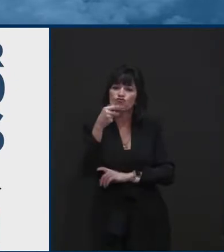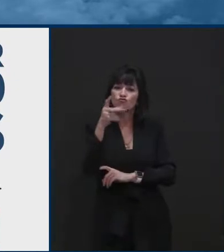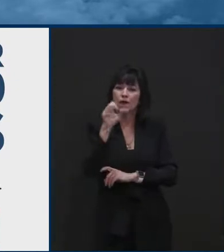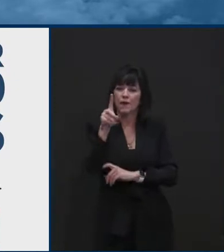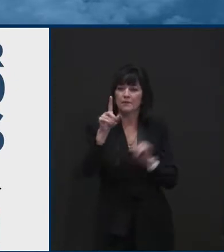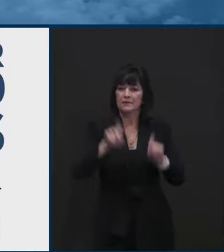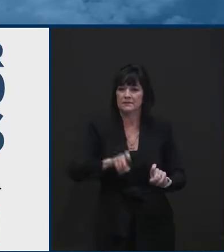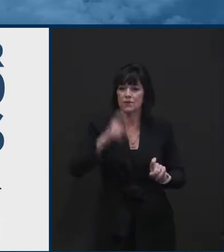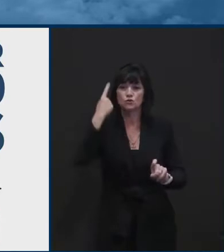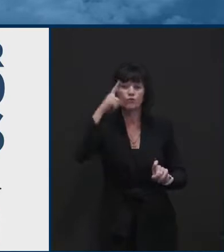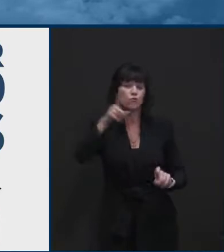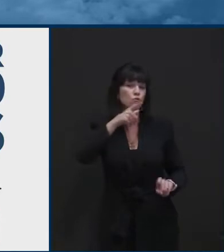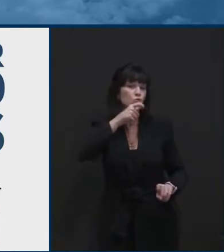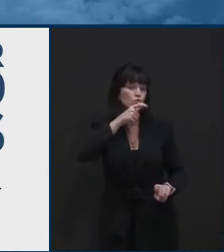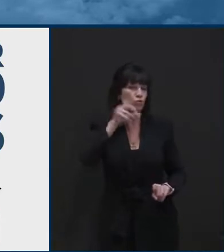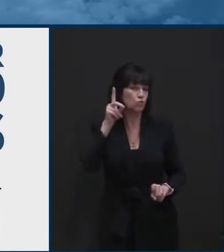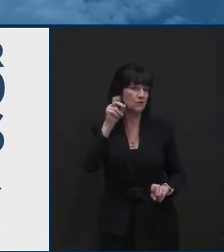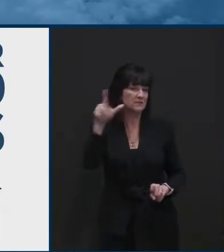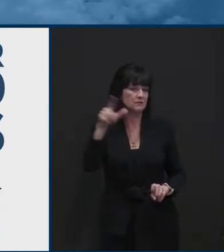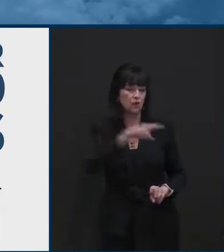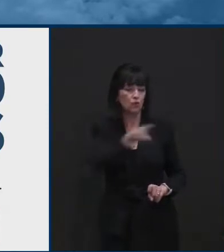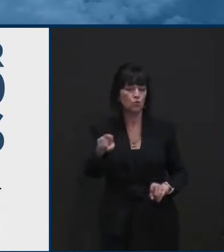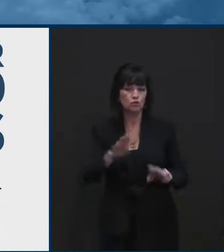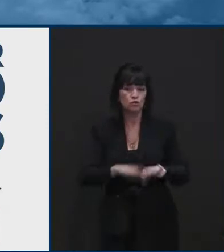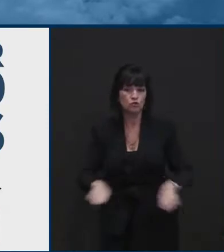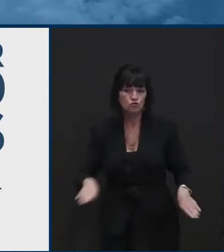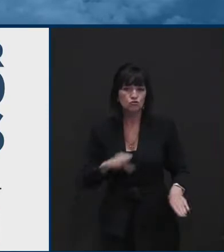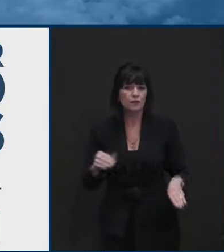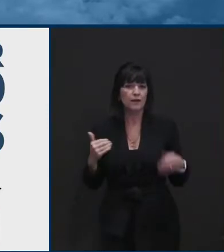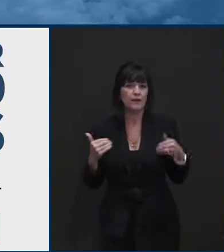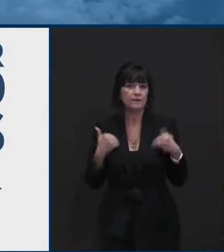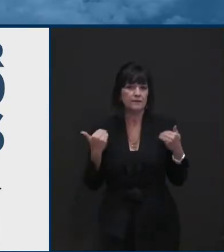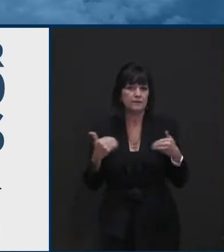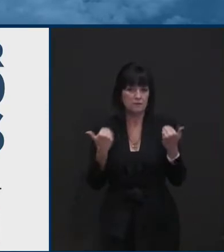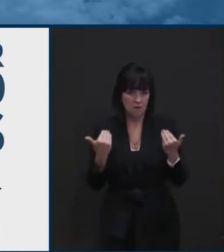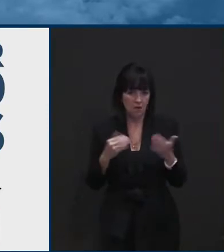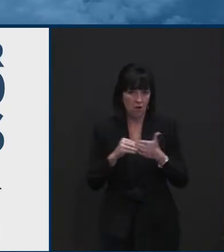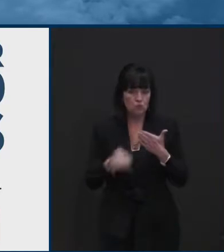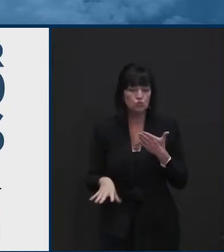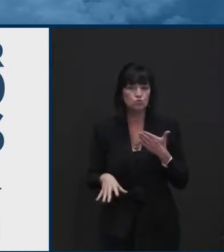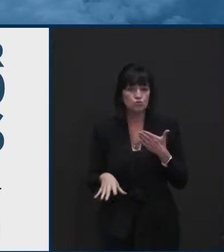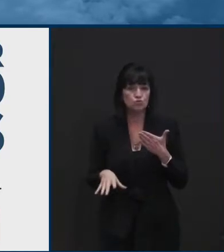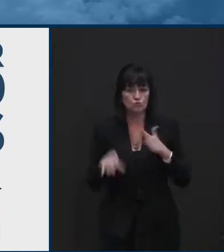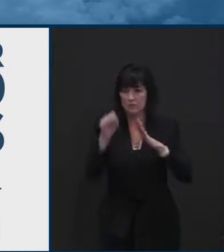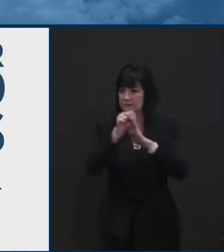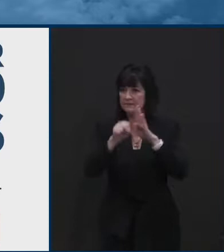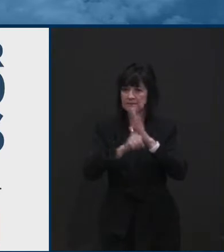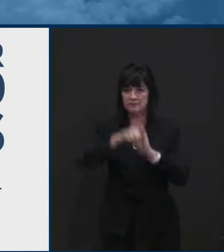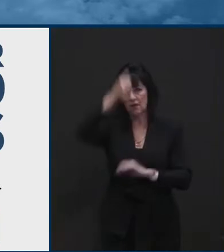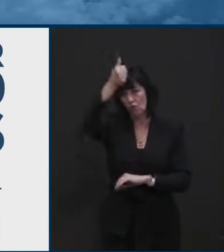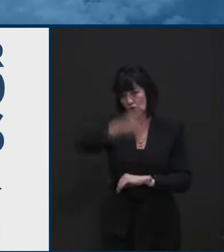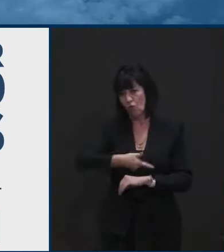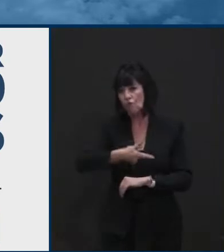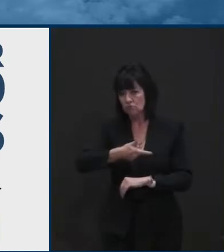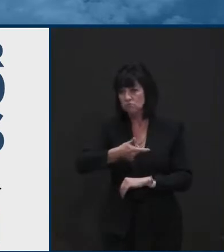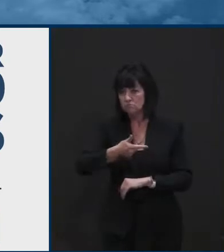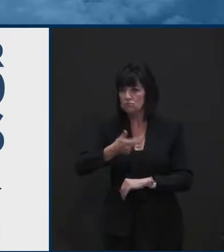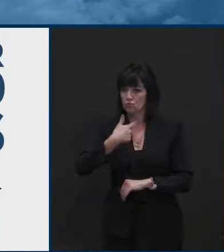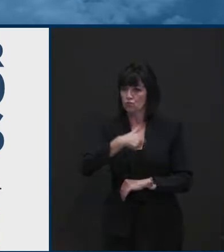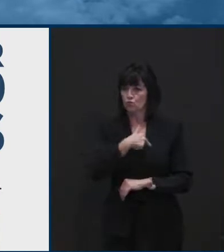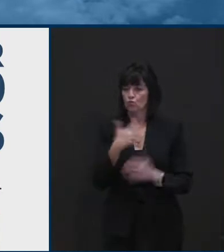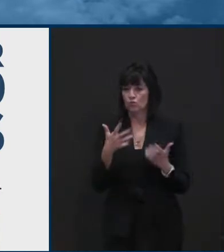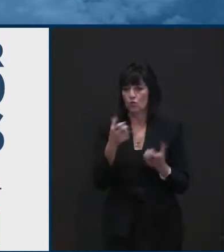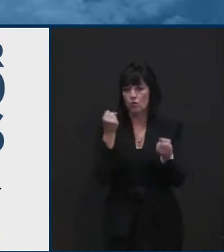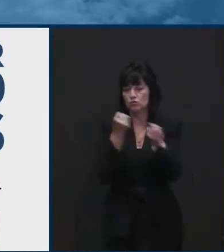for Delaware children and adolescents statewide is, is an important one, particularly with respect to, uh, our support for, for